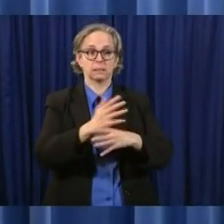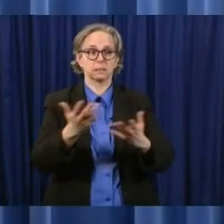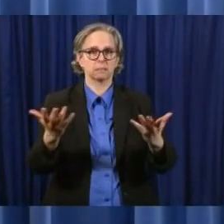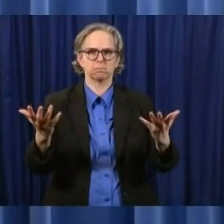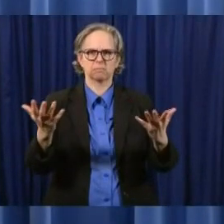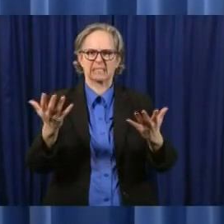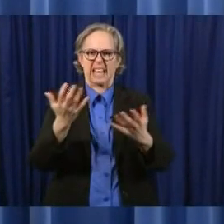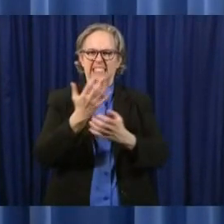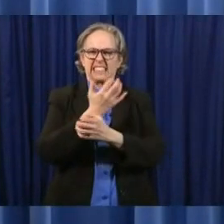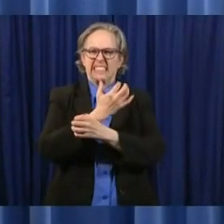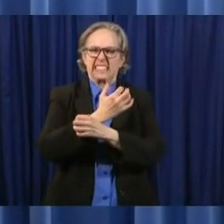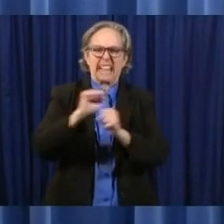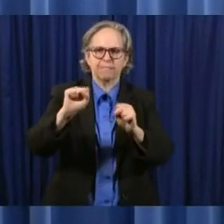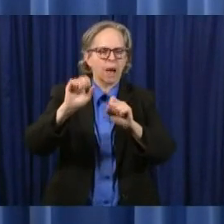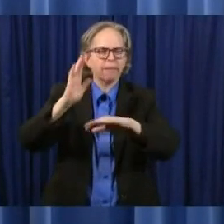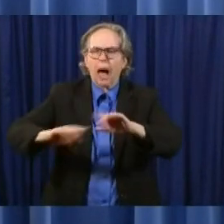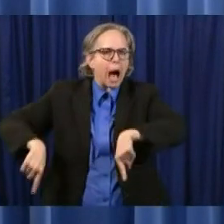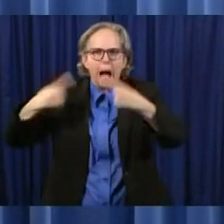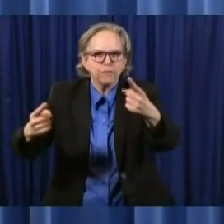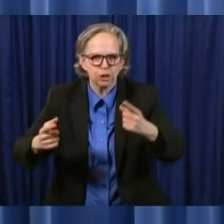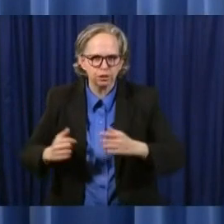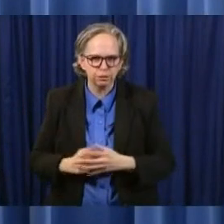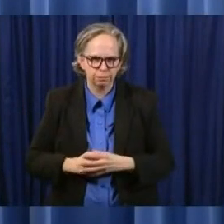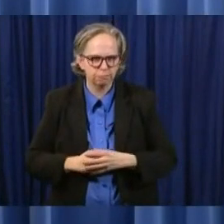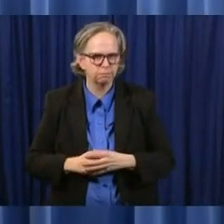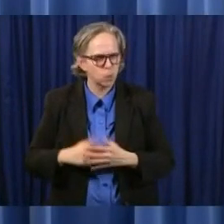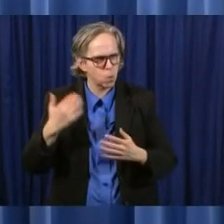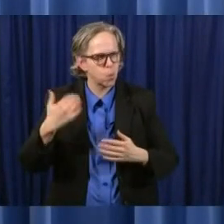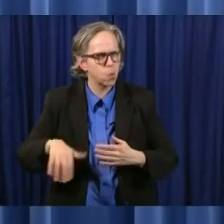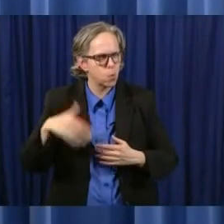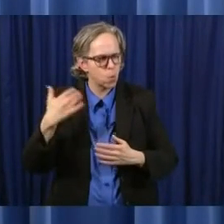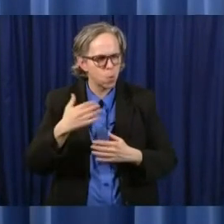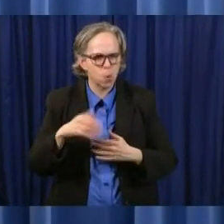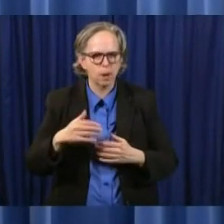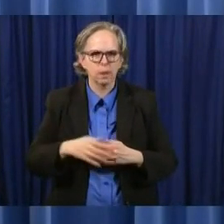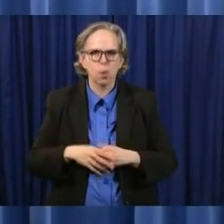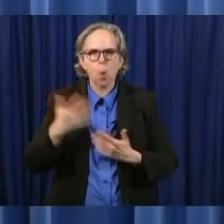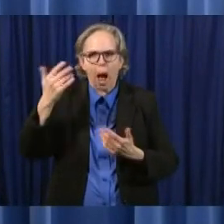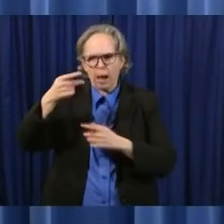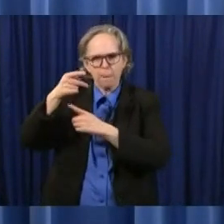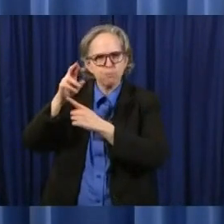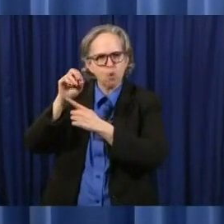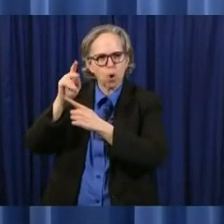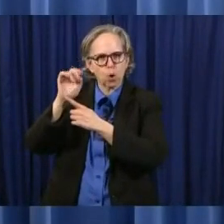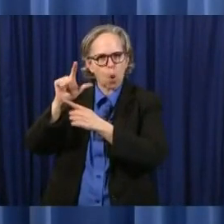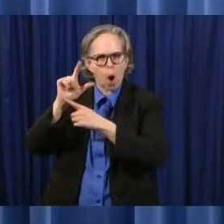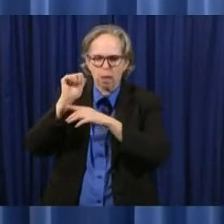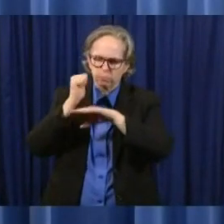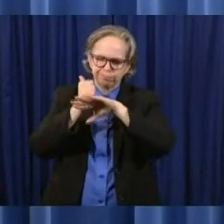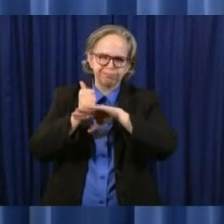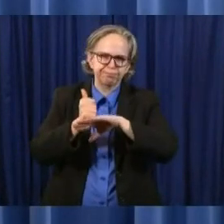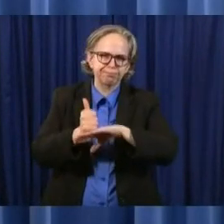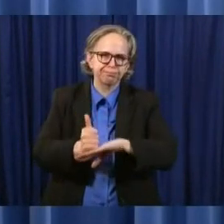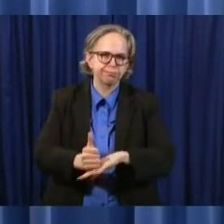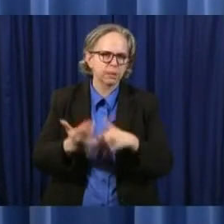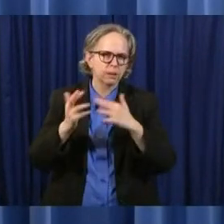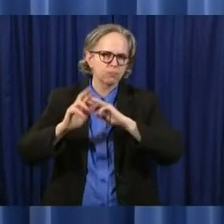they've ever been before uh there are protocols in place uh as we as we